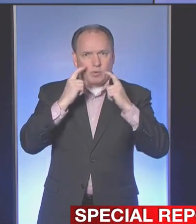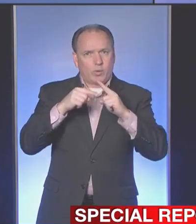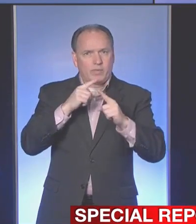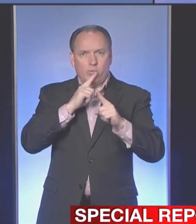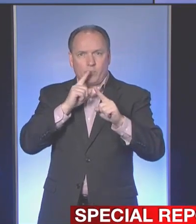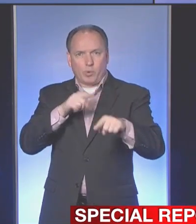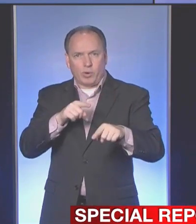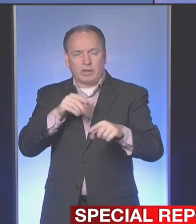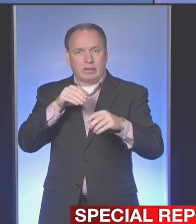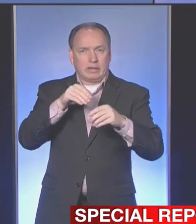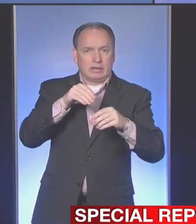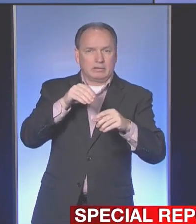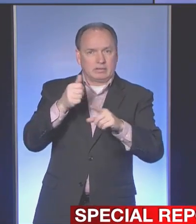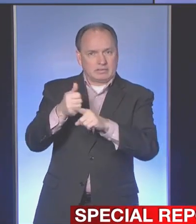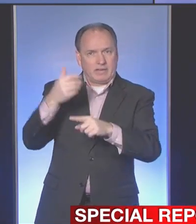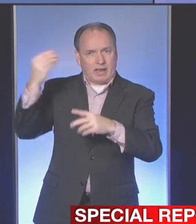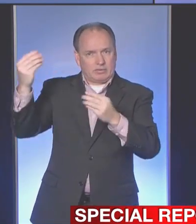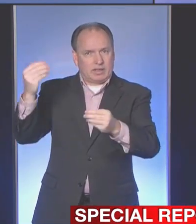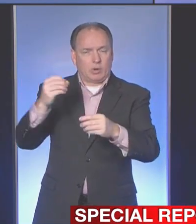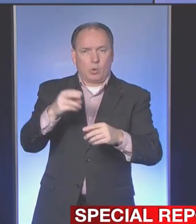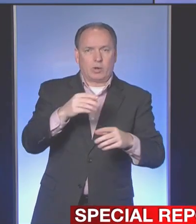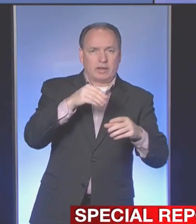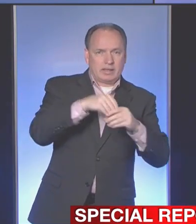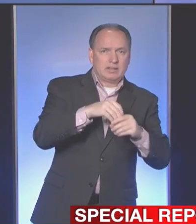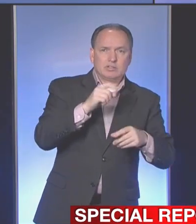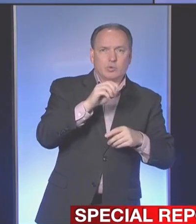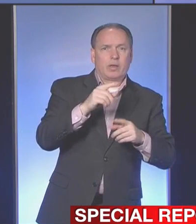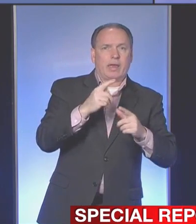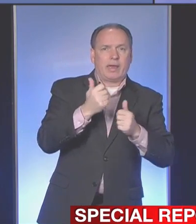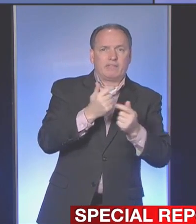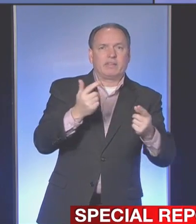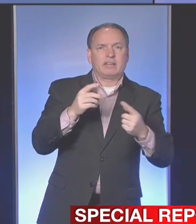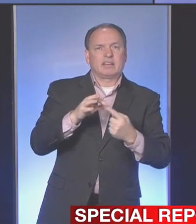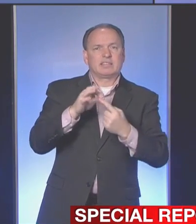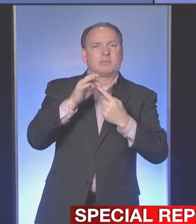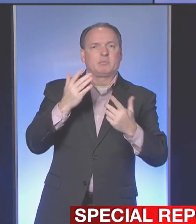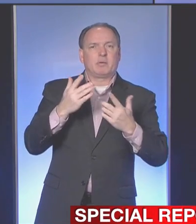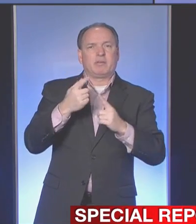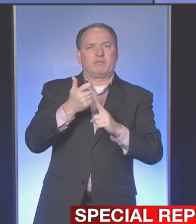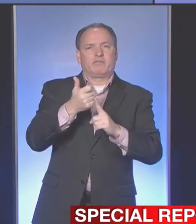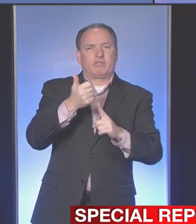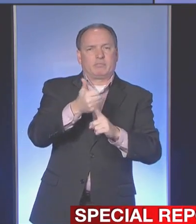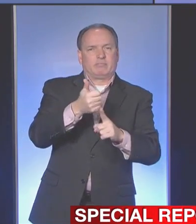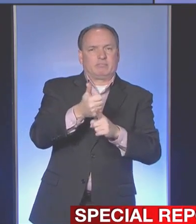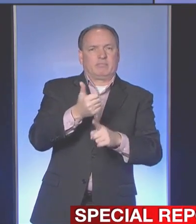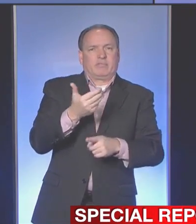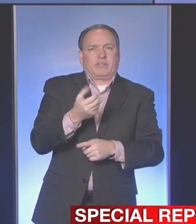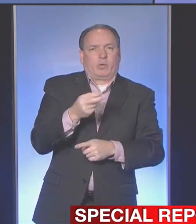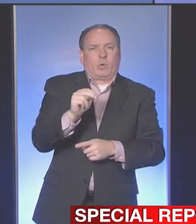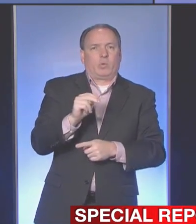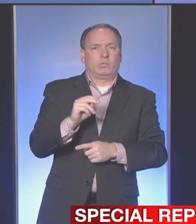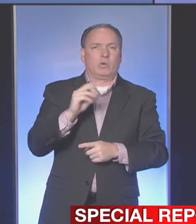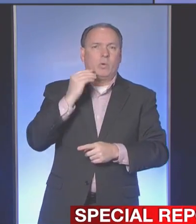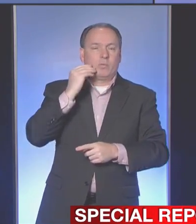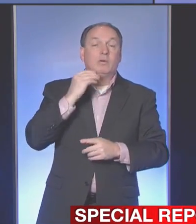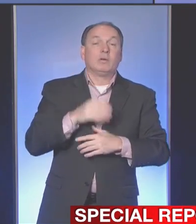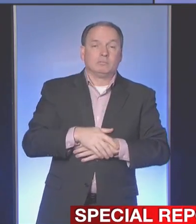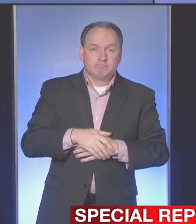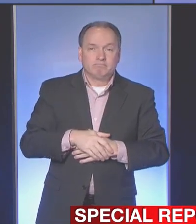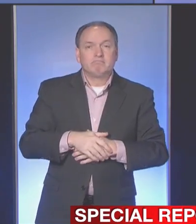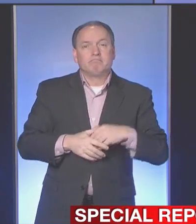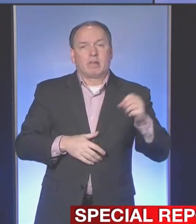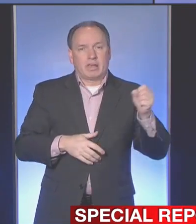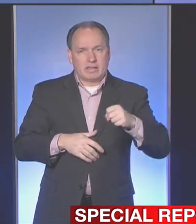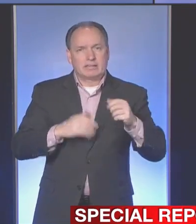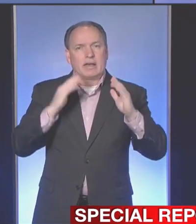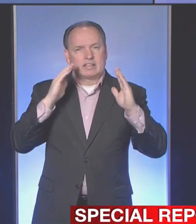the studio, everything except when they're broadcast, maybe phone? Yes, I would expect that everyone would wear